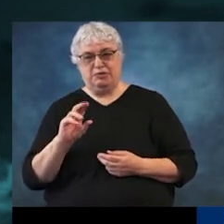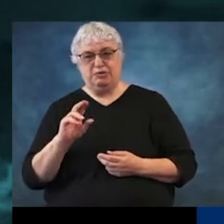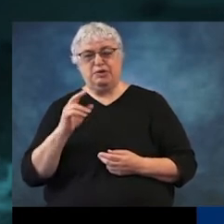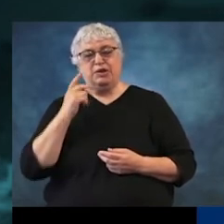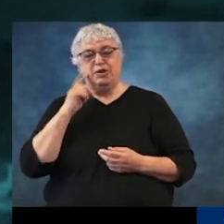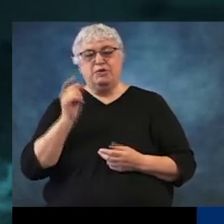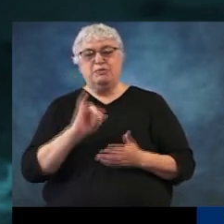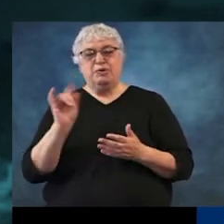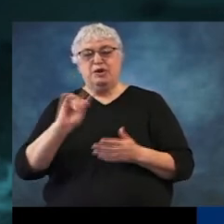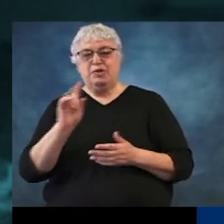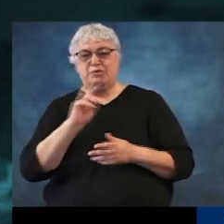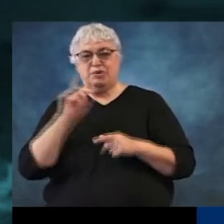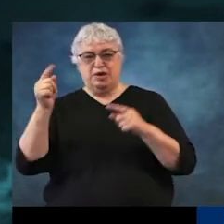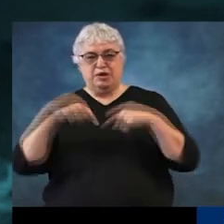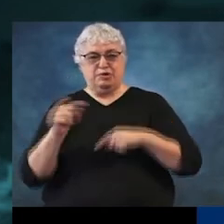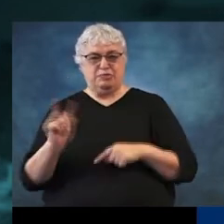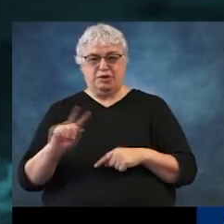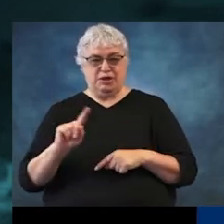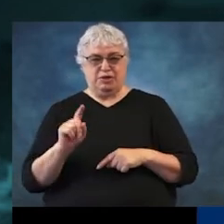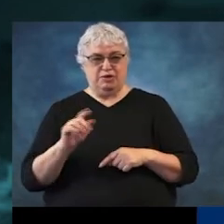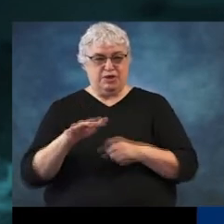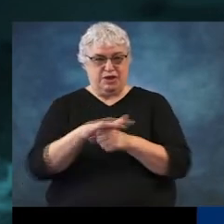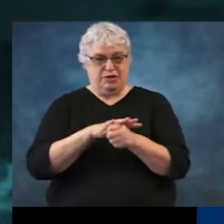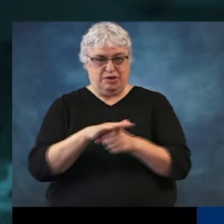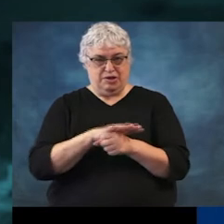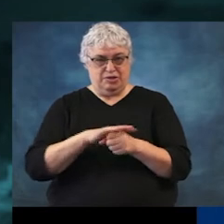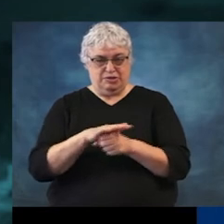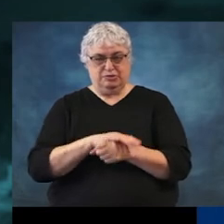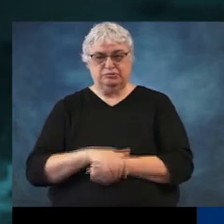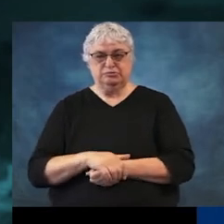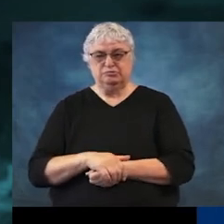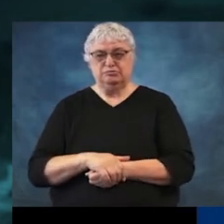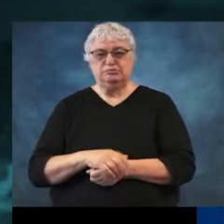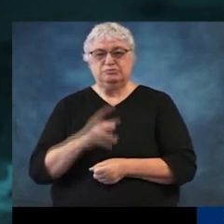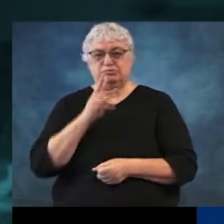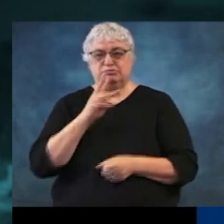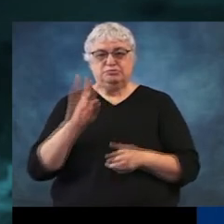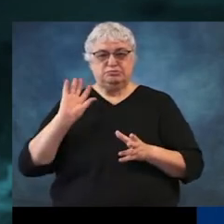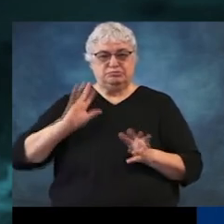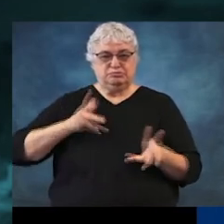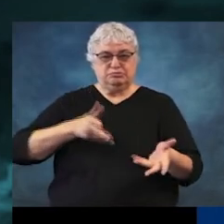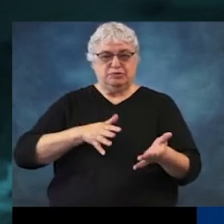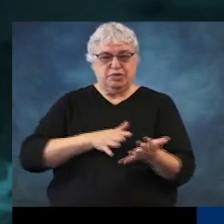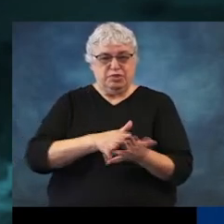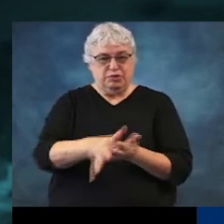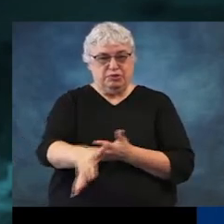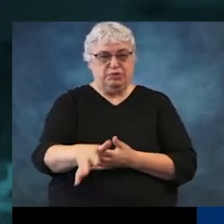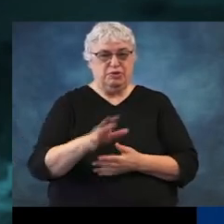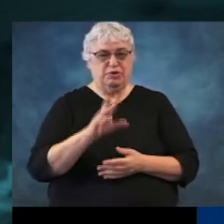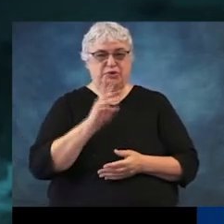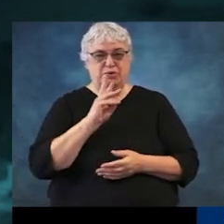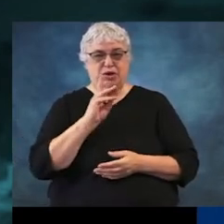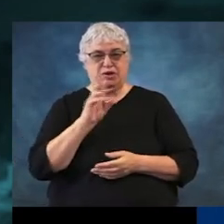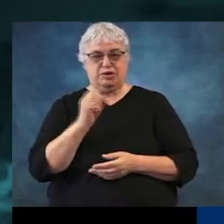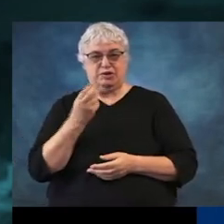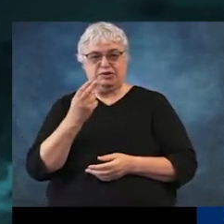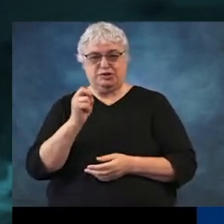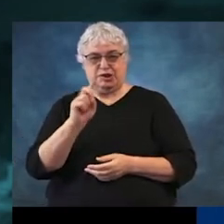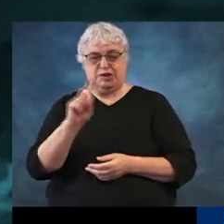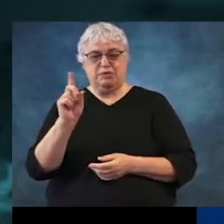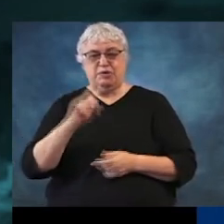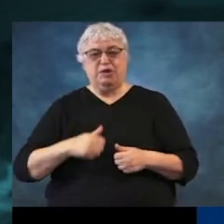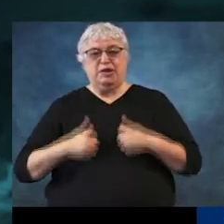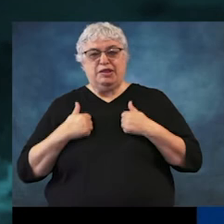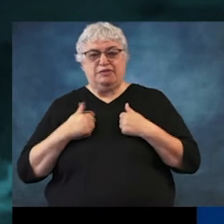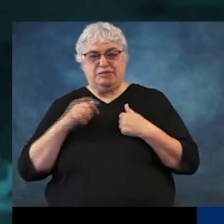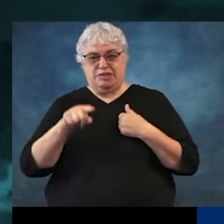what watershed you live in. But it's also important to know how the water drains through those watersheds. So where do you live in that